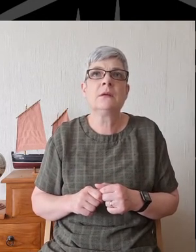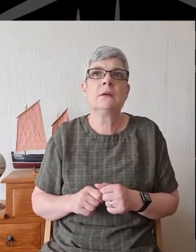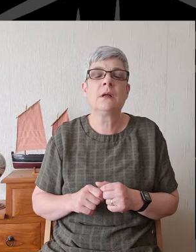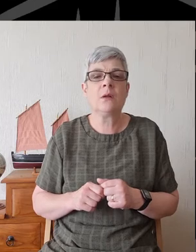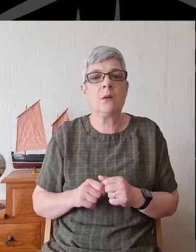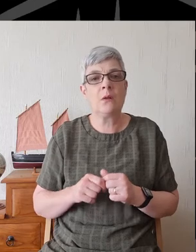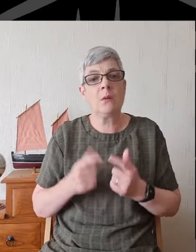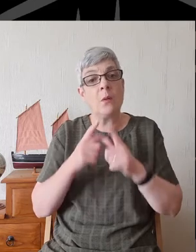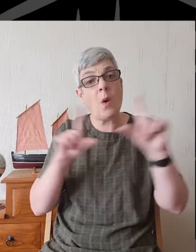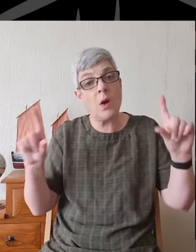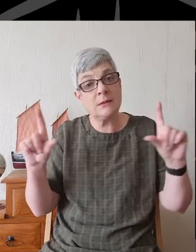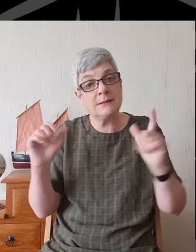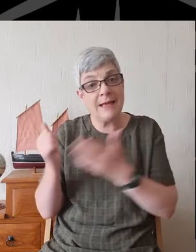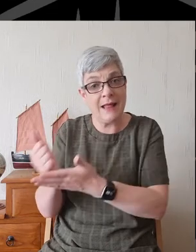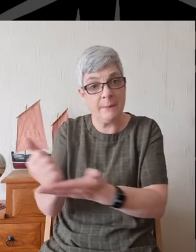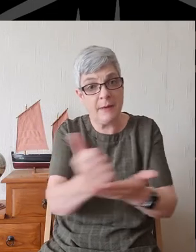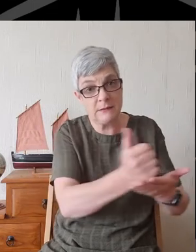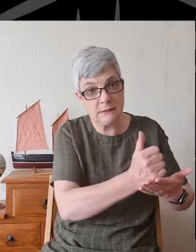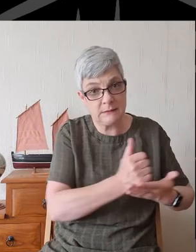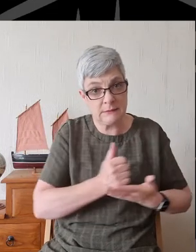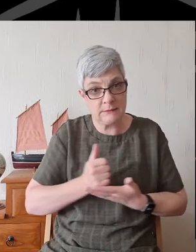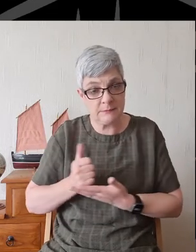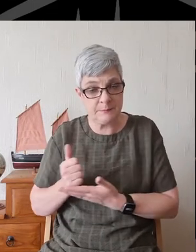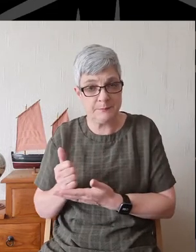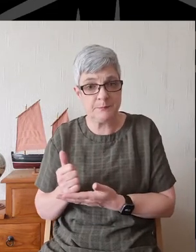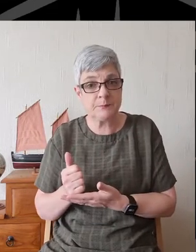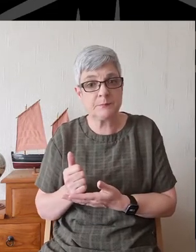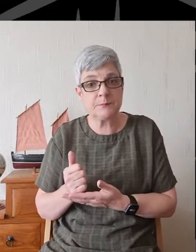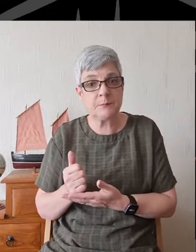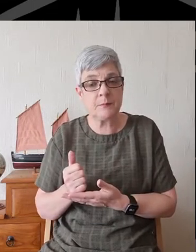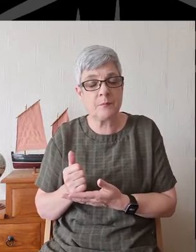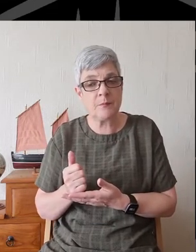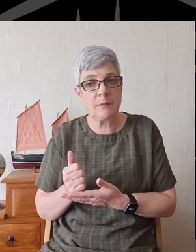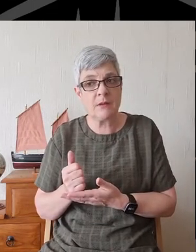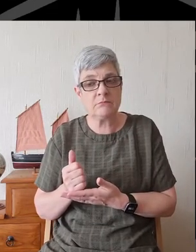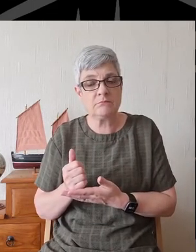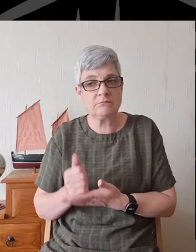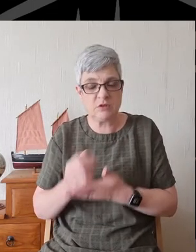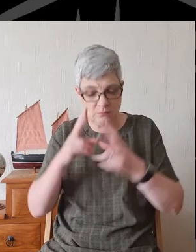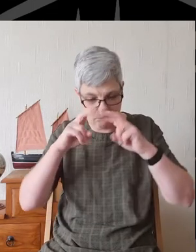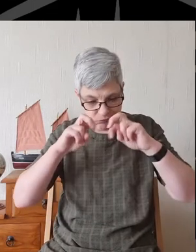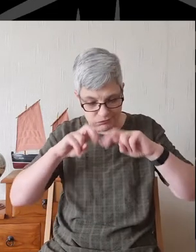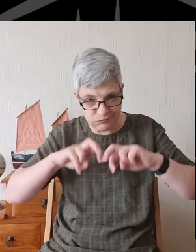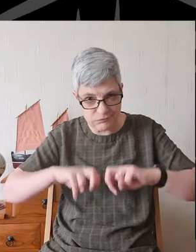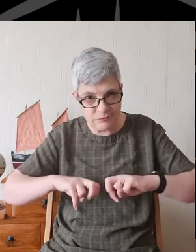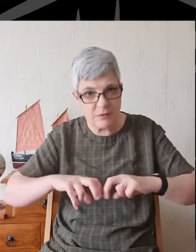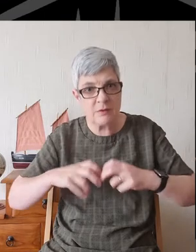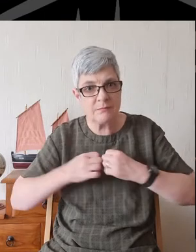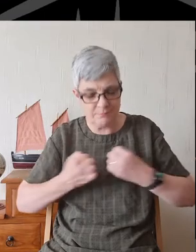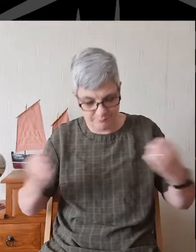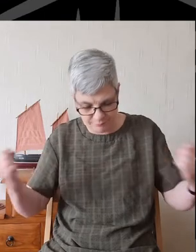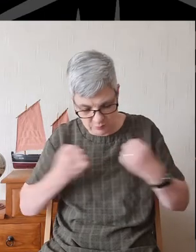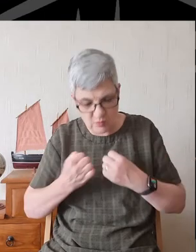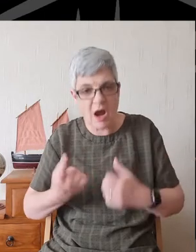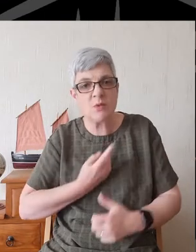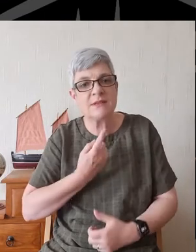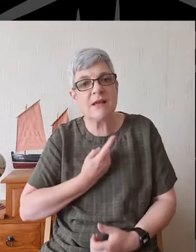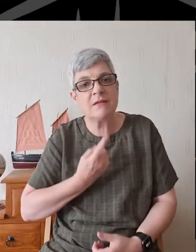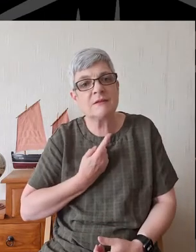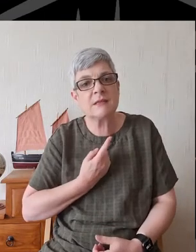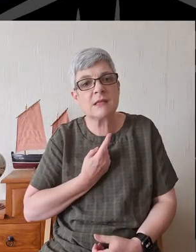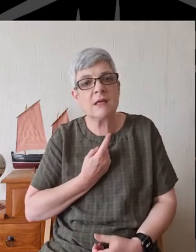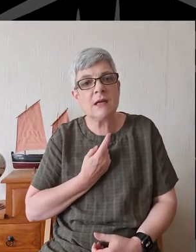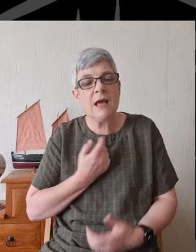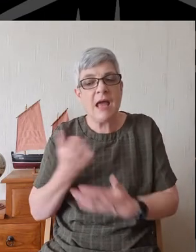Lord, help us to examine our own selves. Help us to be open